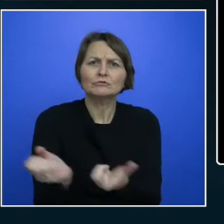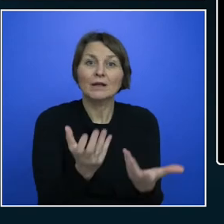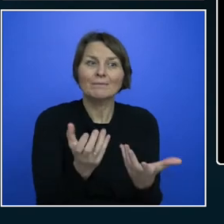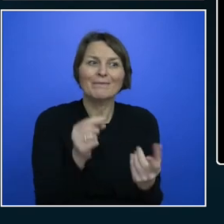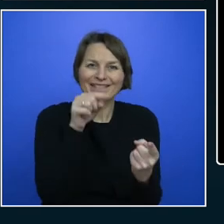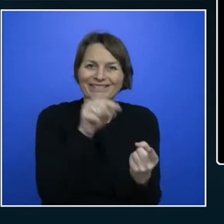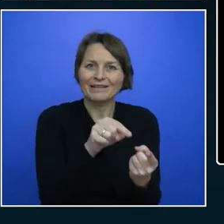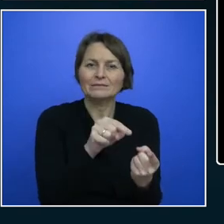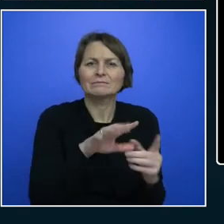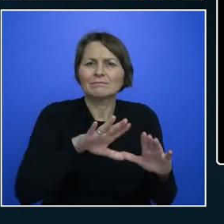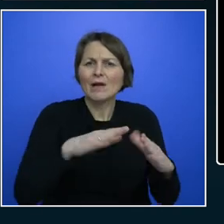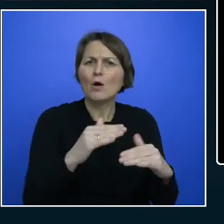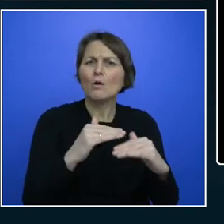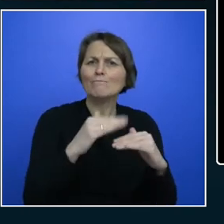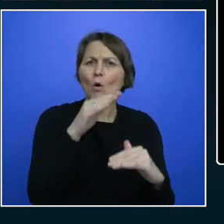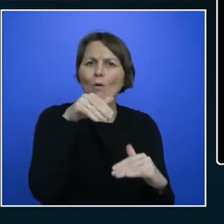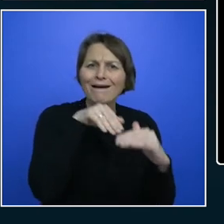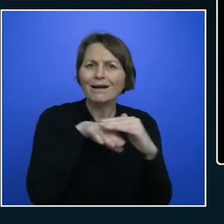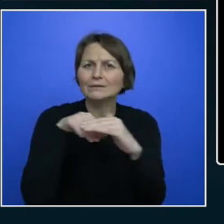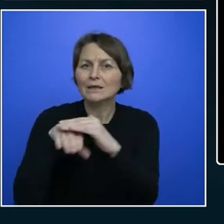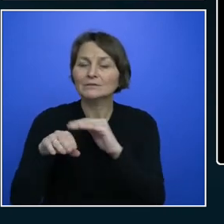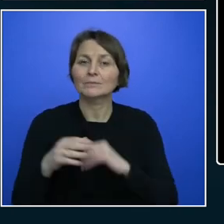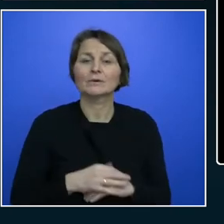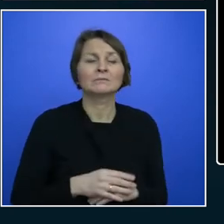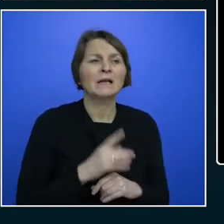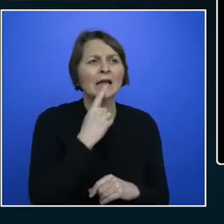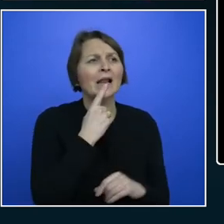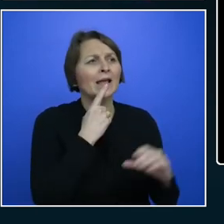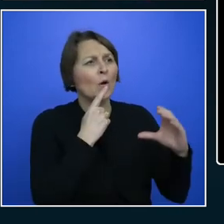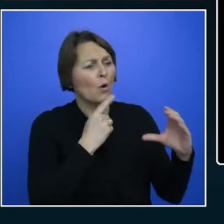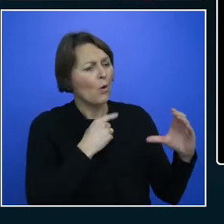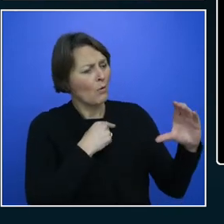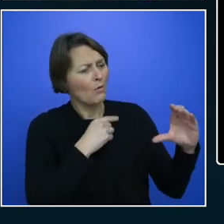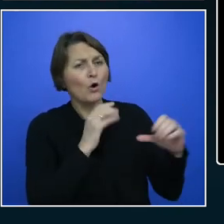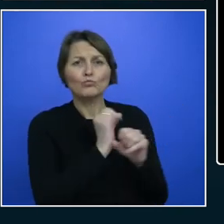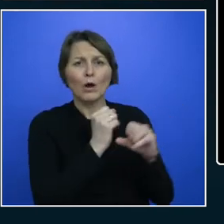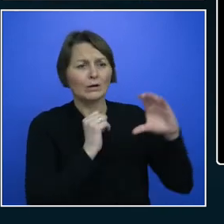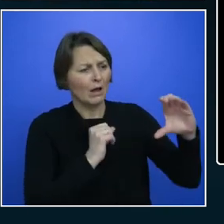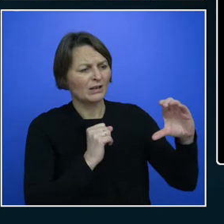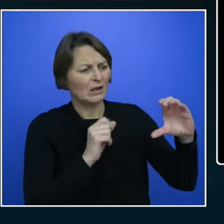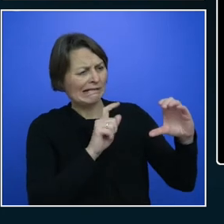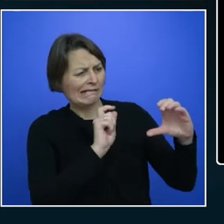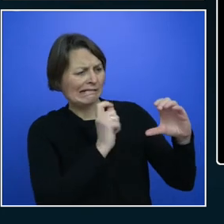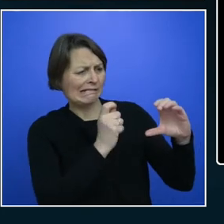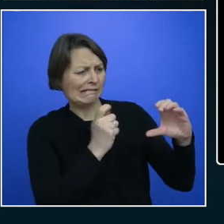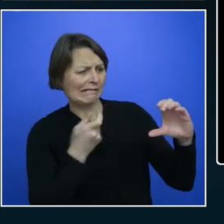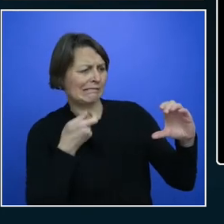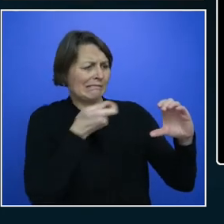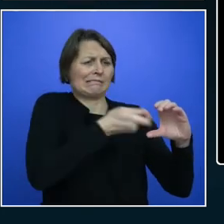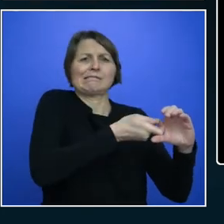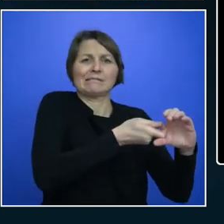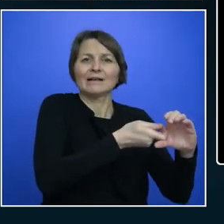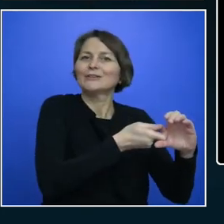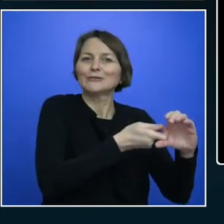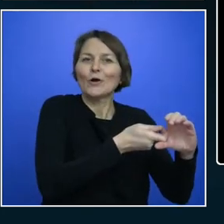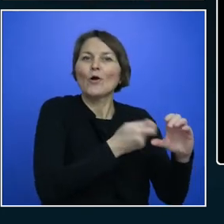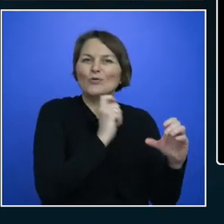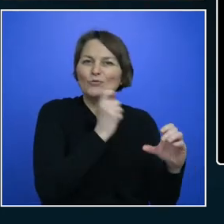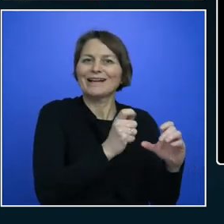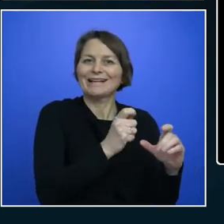not bolted on right at the end, but towards the entire process of your design process.